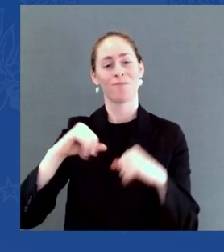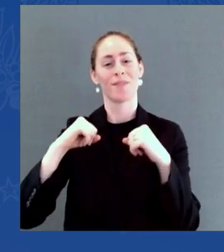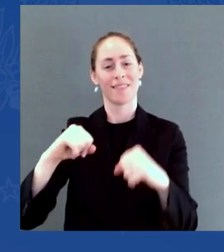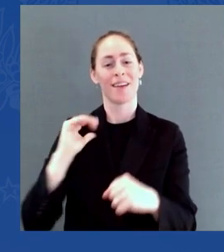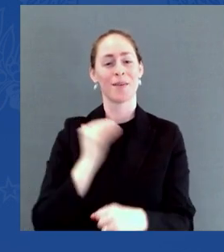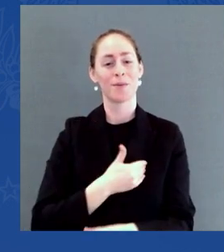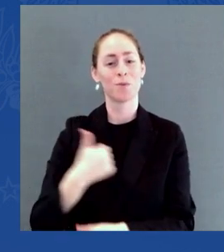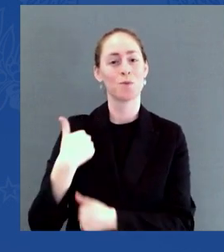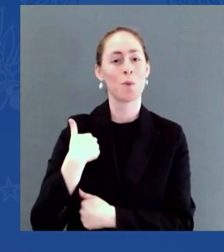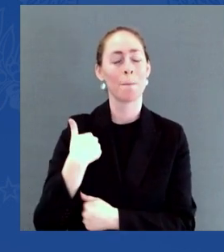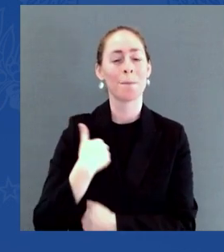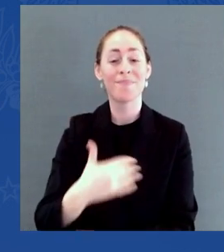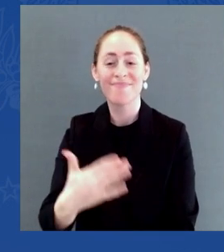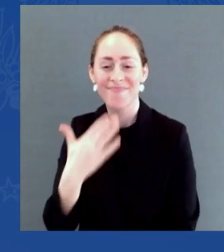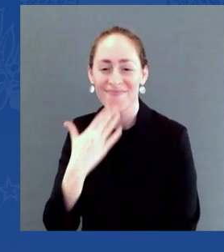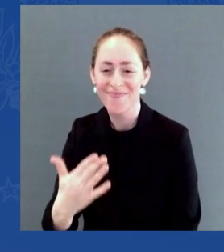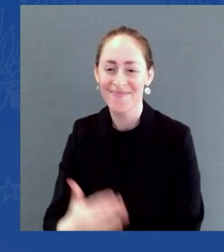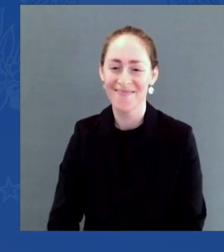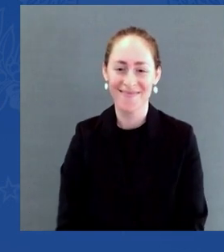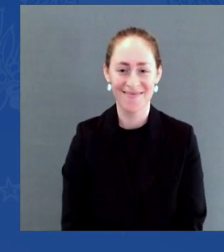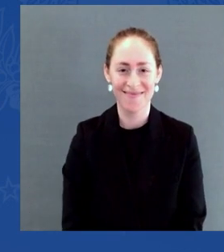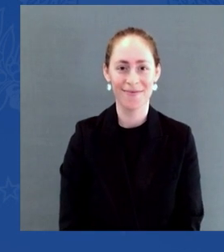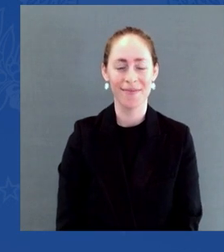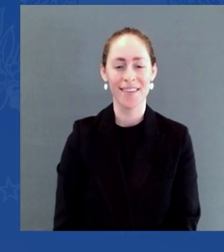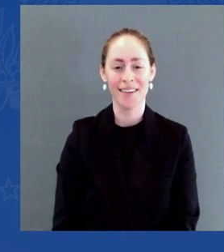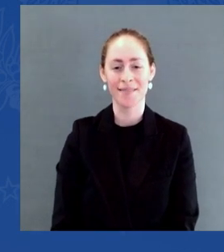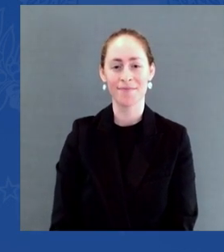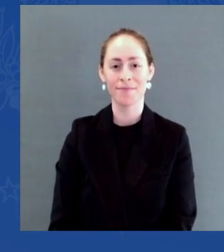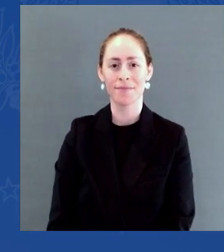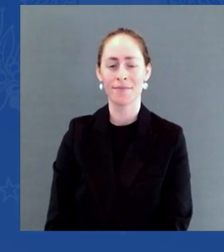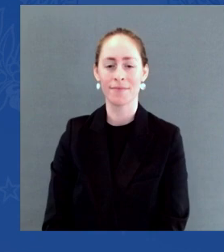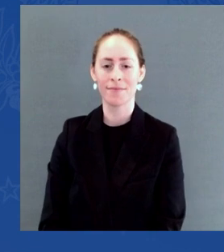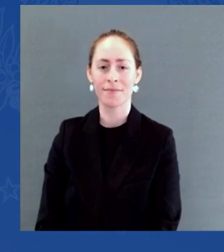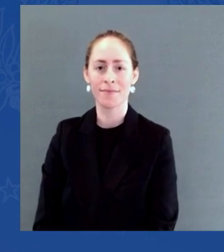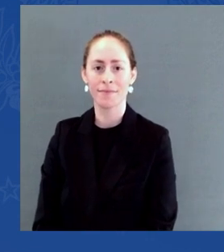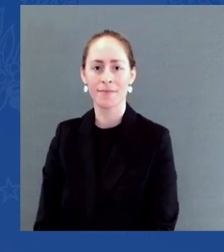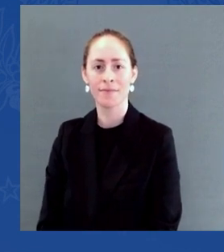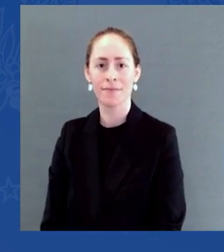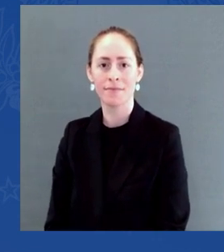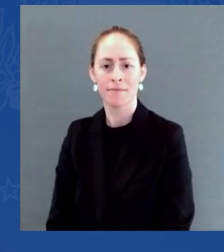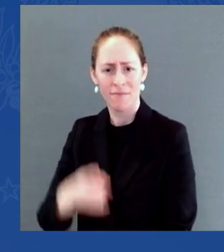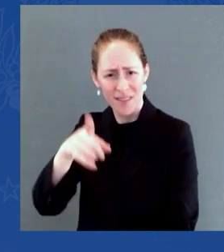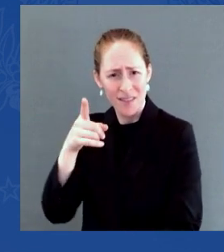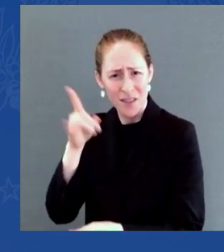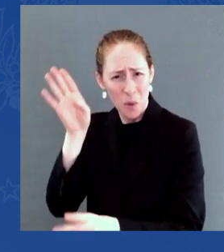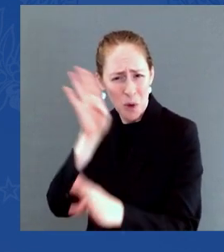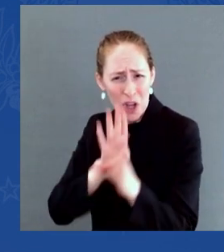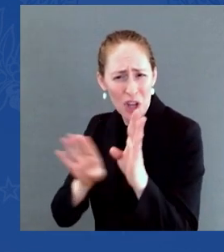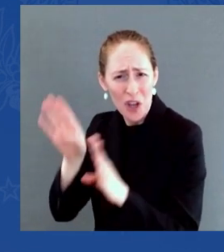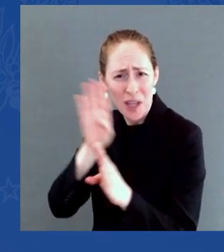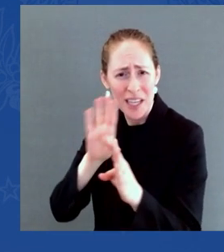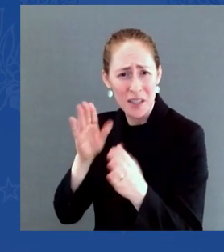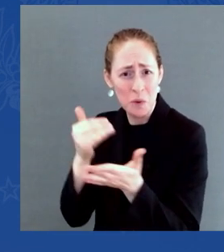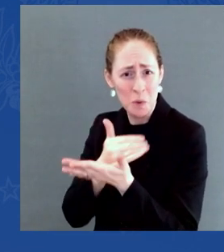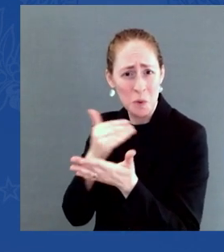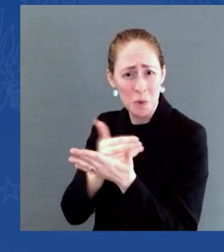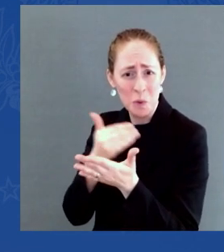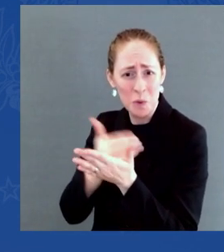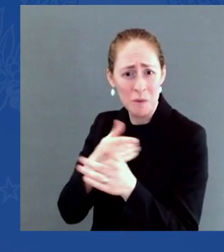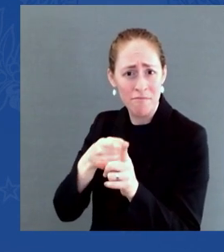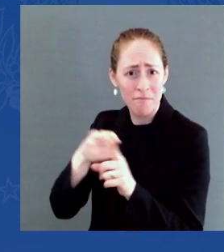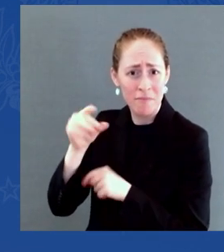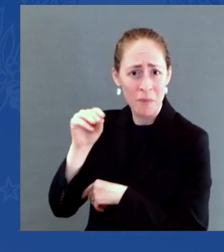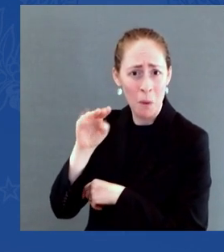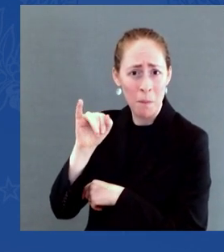will end up exacerbating the very issues on supply chains your team has been working on the last several months? Dr. Well, look, you know